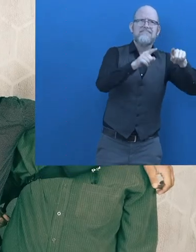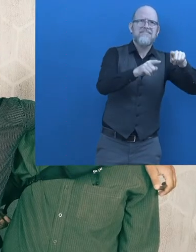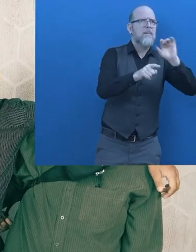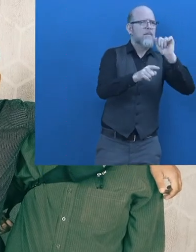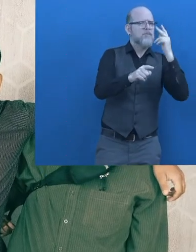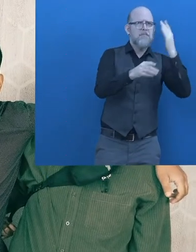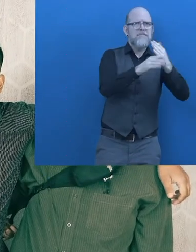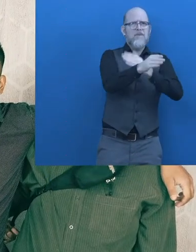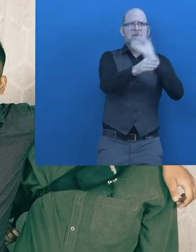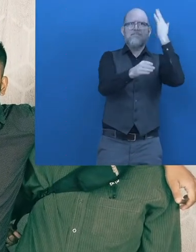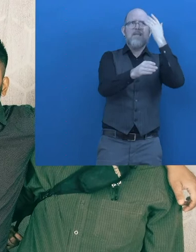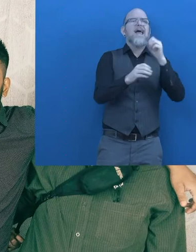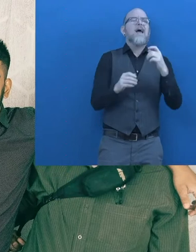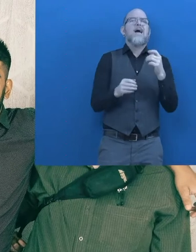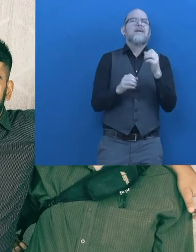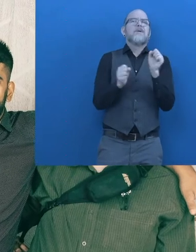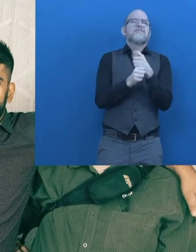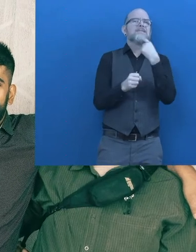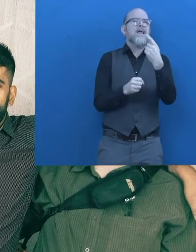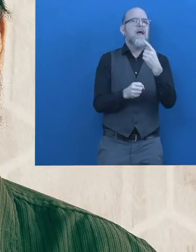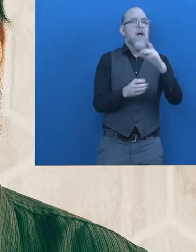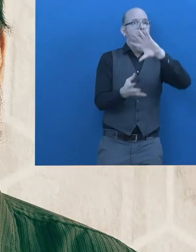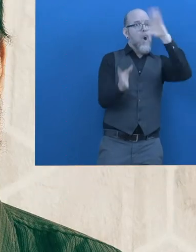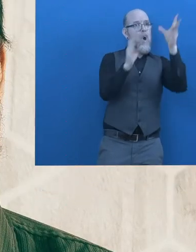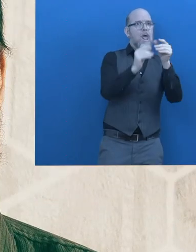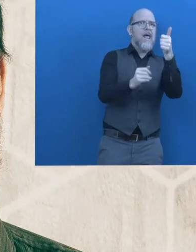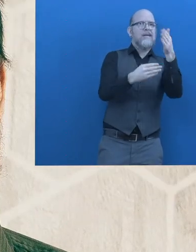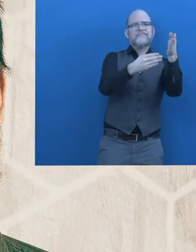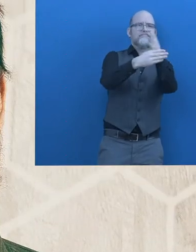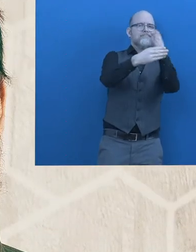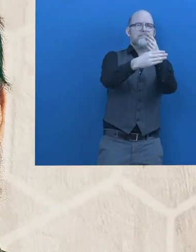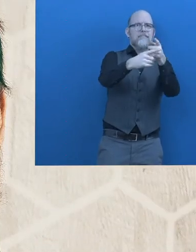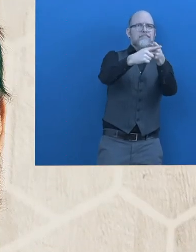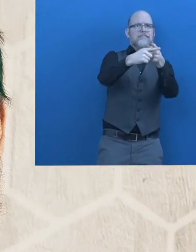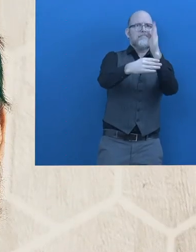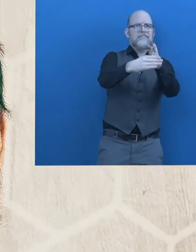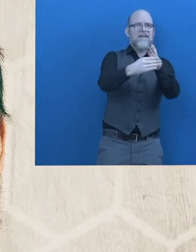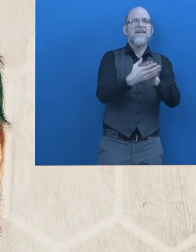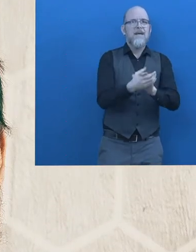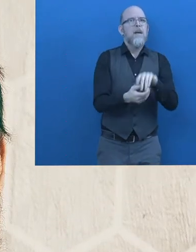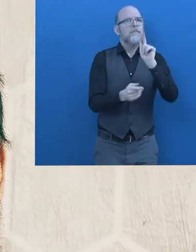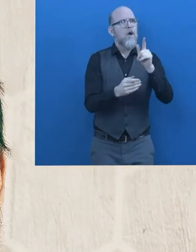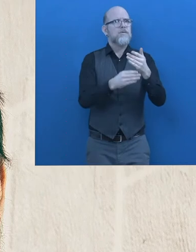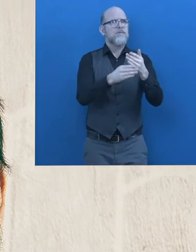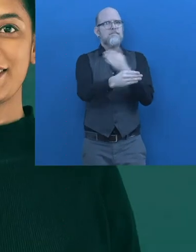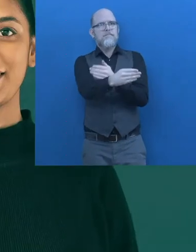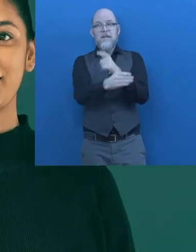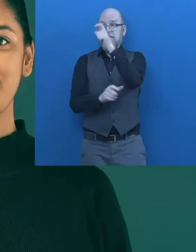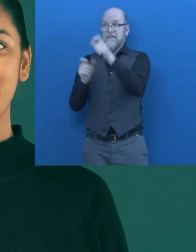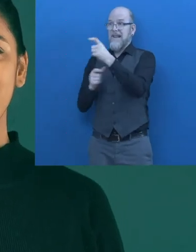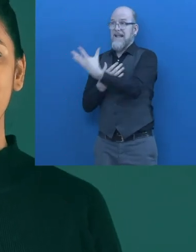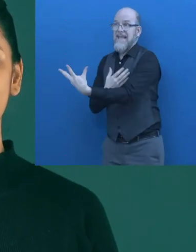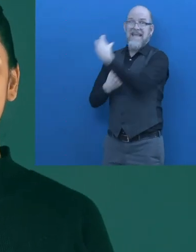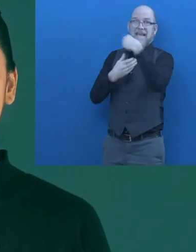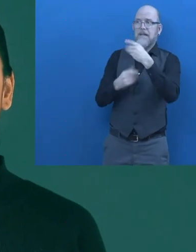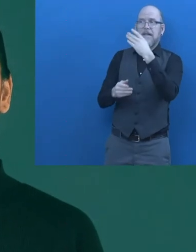such thing as an average user experience. To get there, we need to involve people with disabilities directly in the